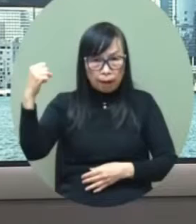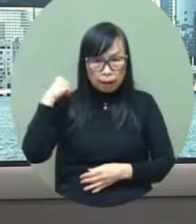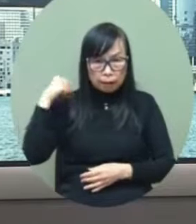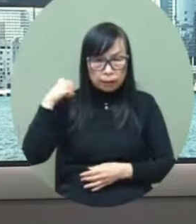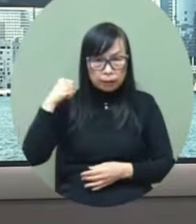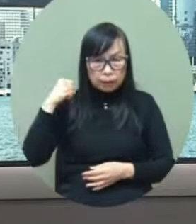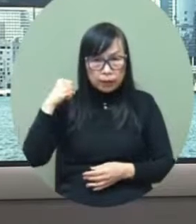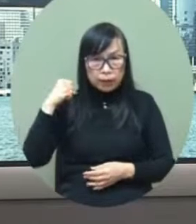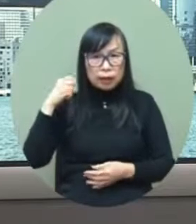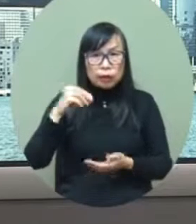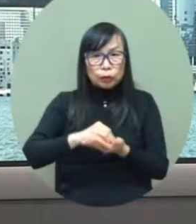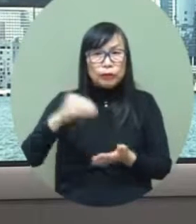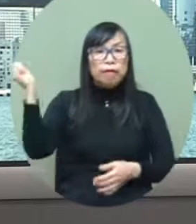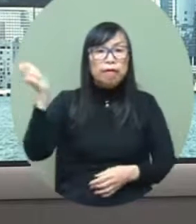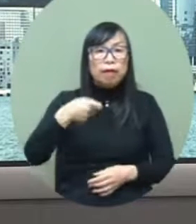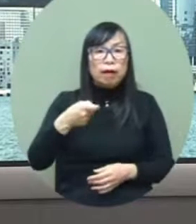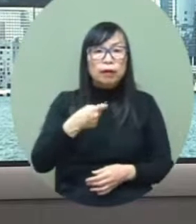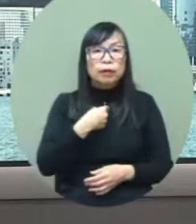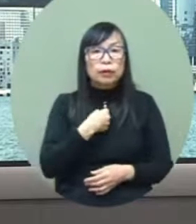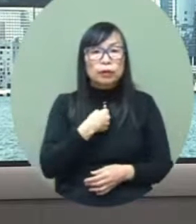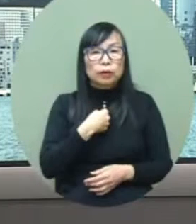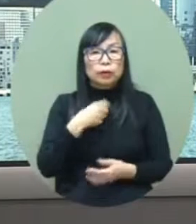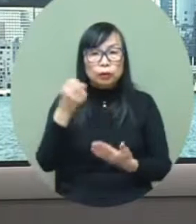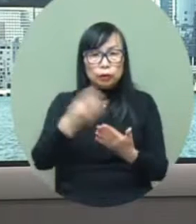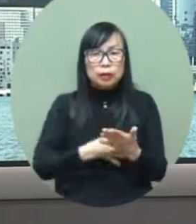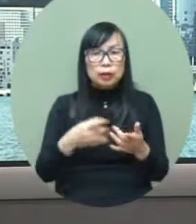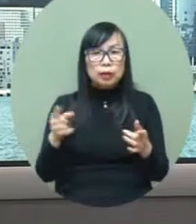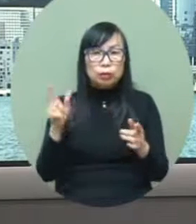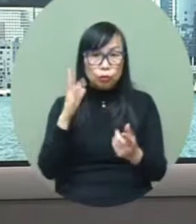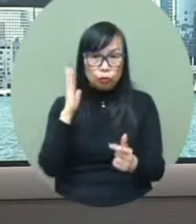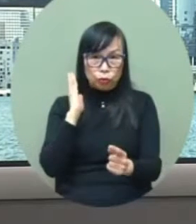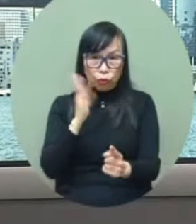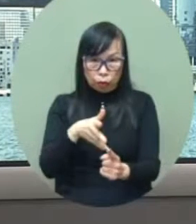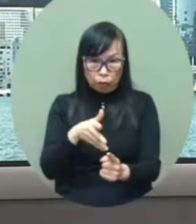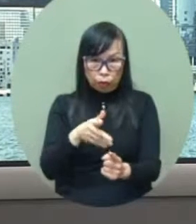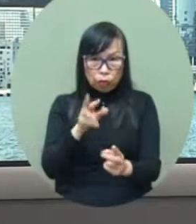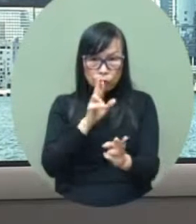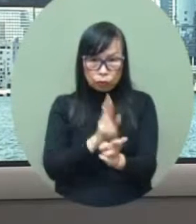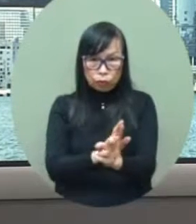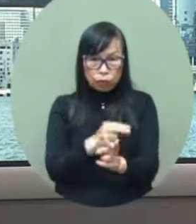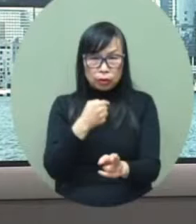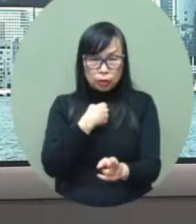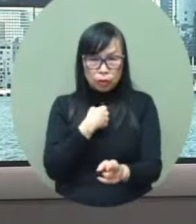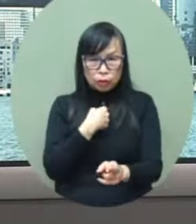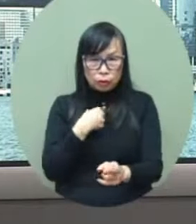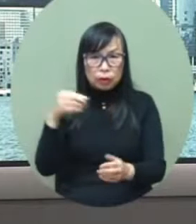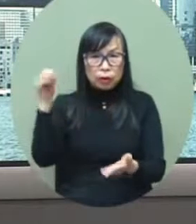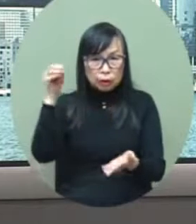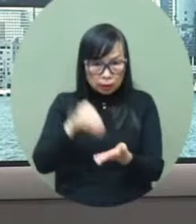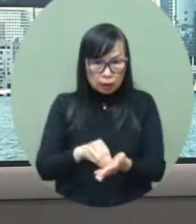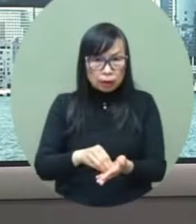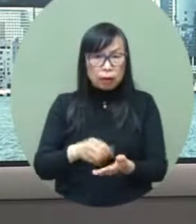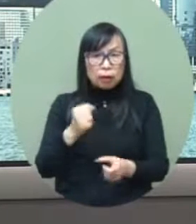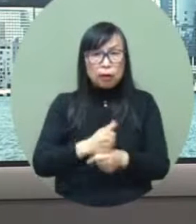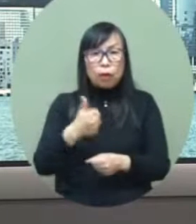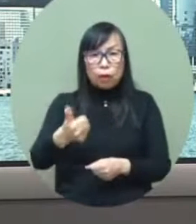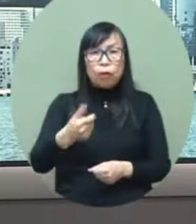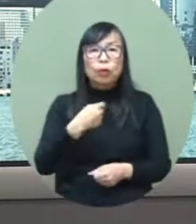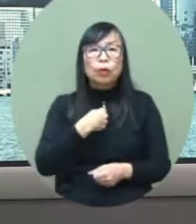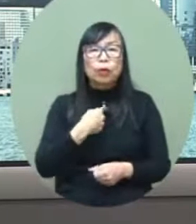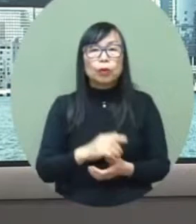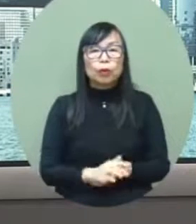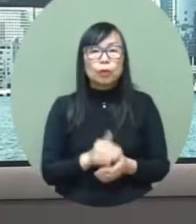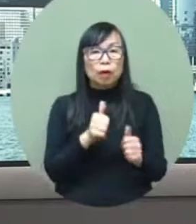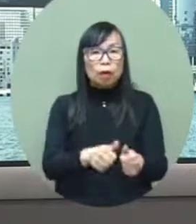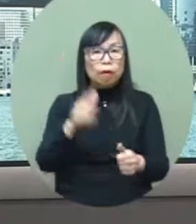forces to respond to um the pandemic so that we could um come up with some measures uh that are targeted and